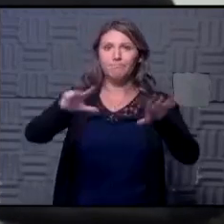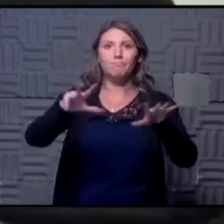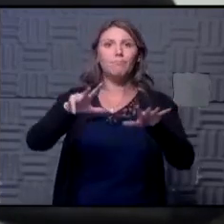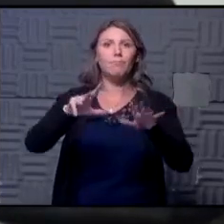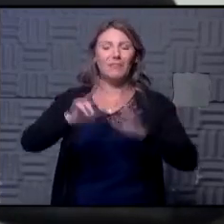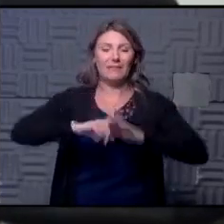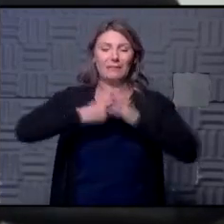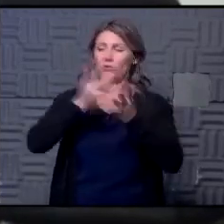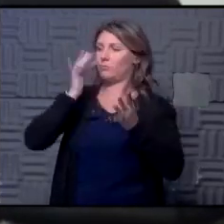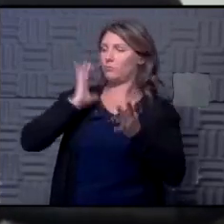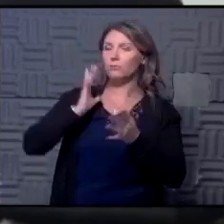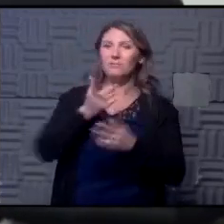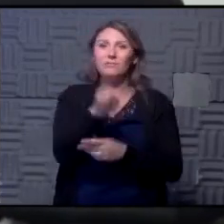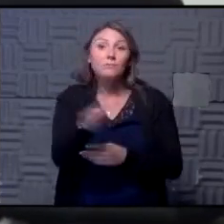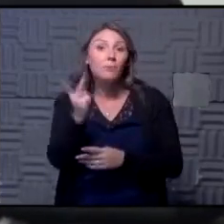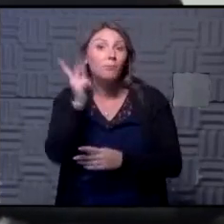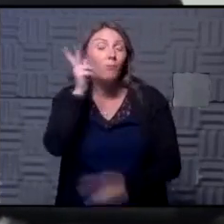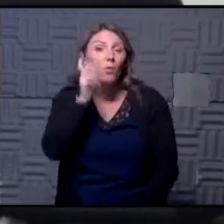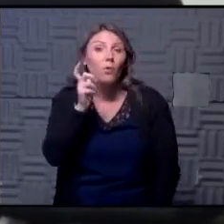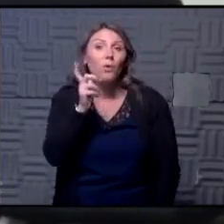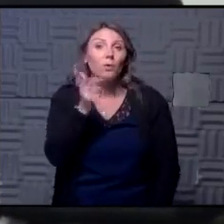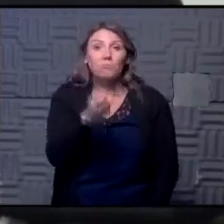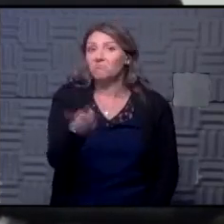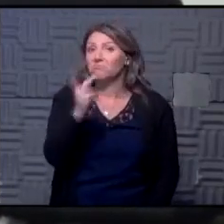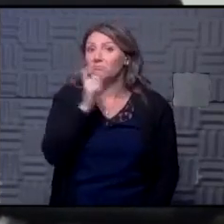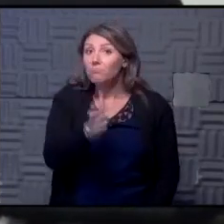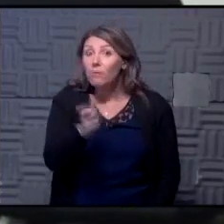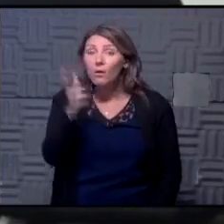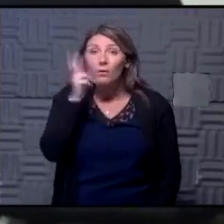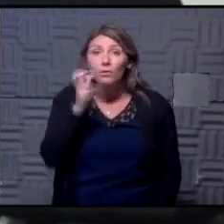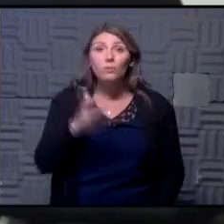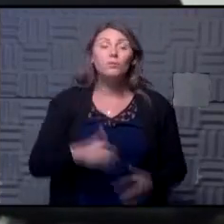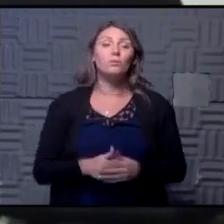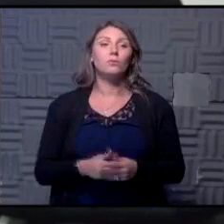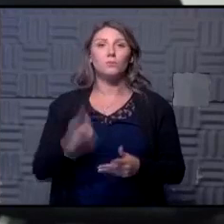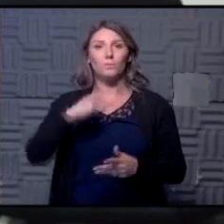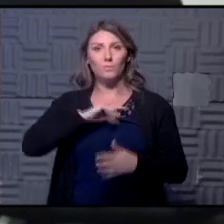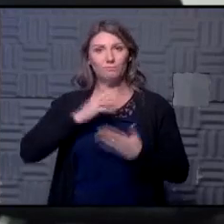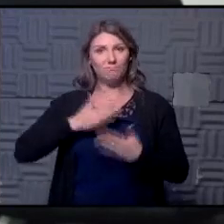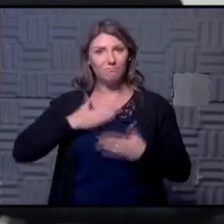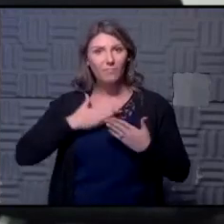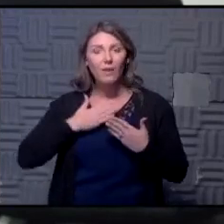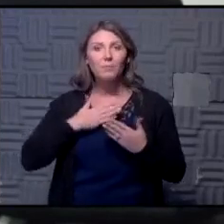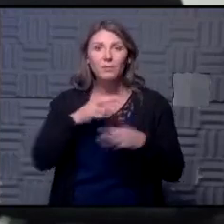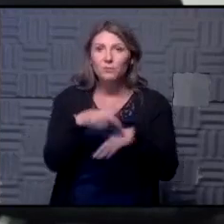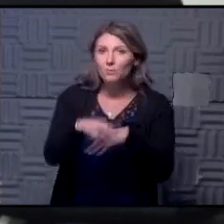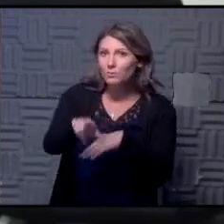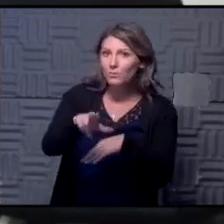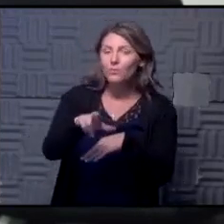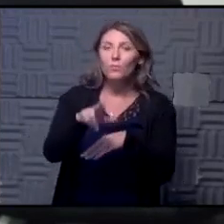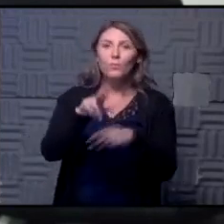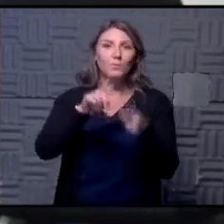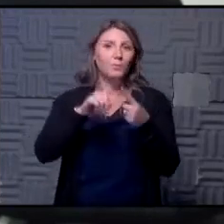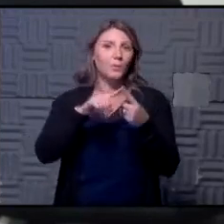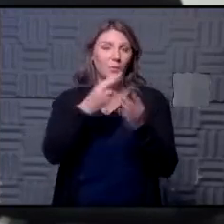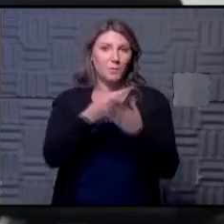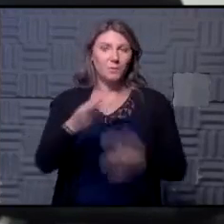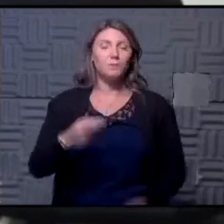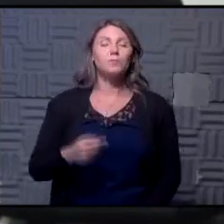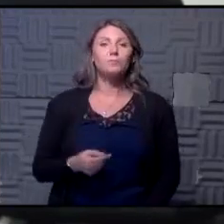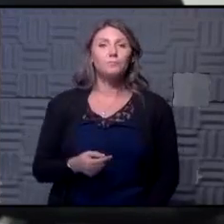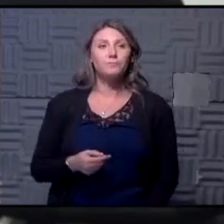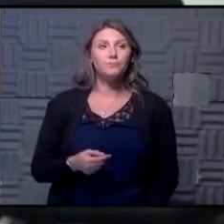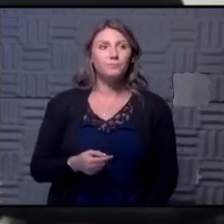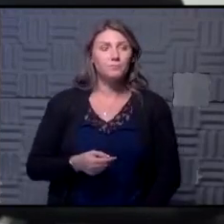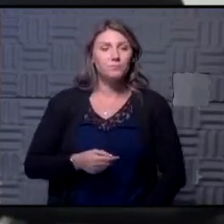some had heard about it some had not so uh we were we were happy to be able to refer them to the resources um